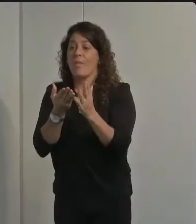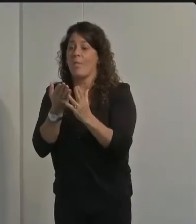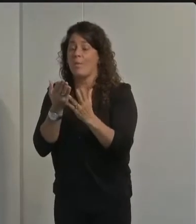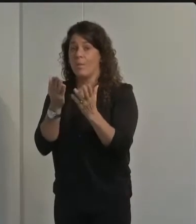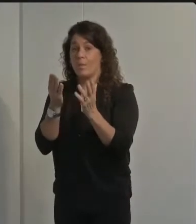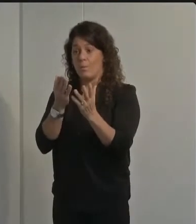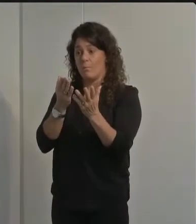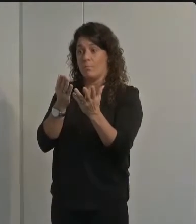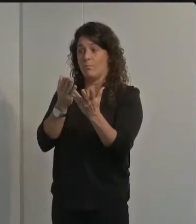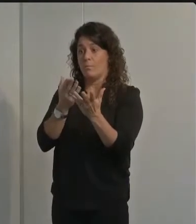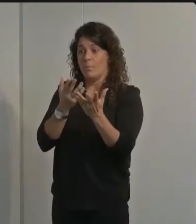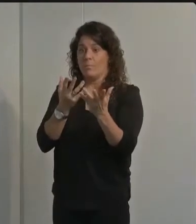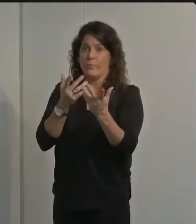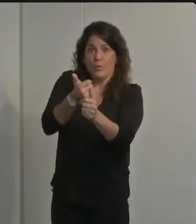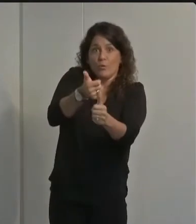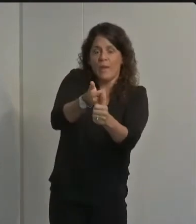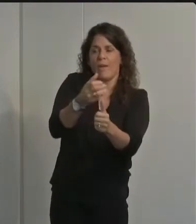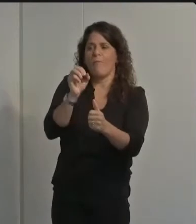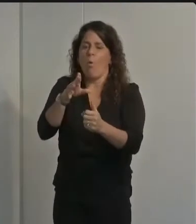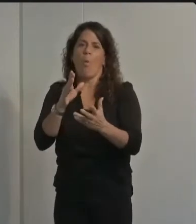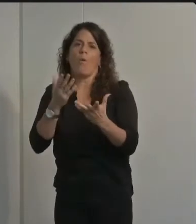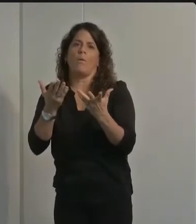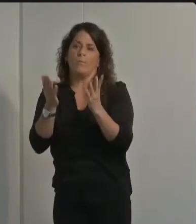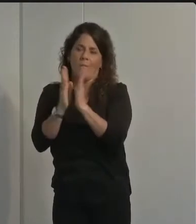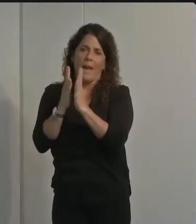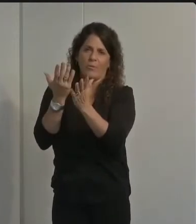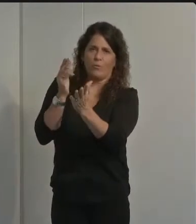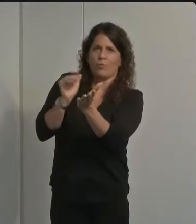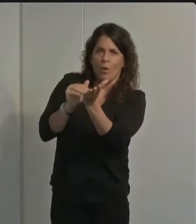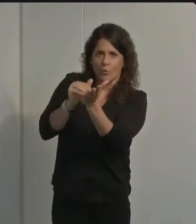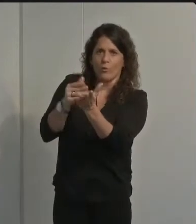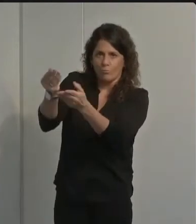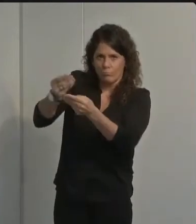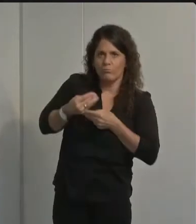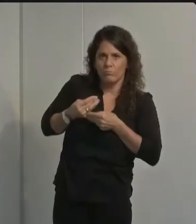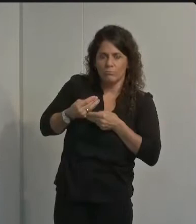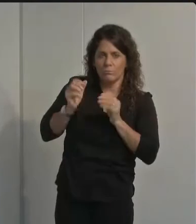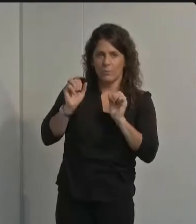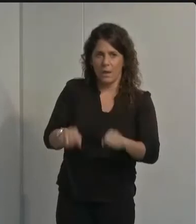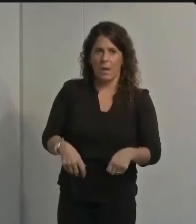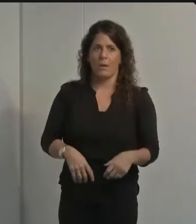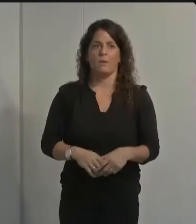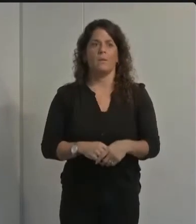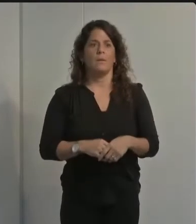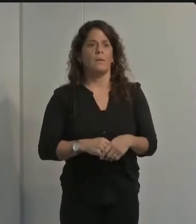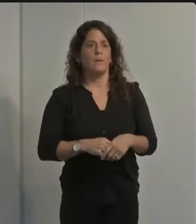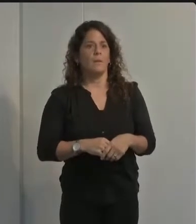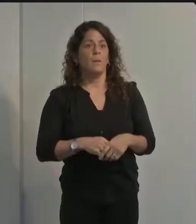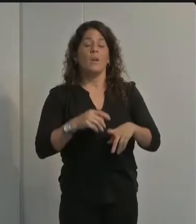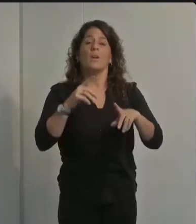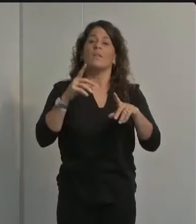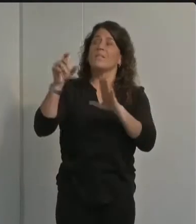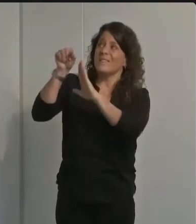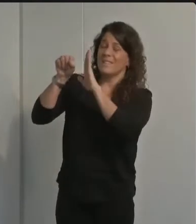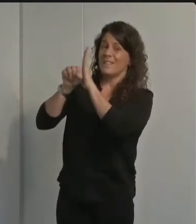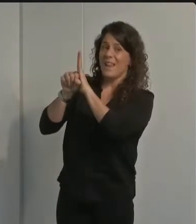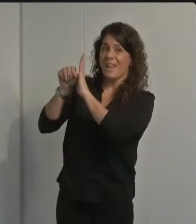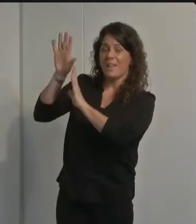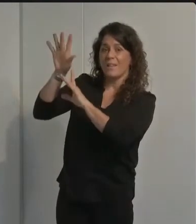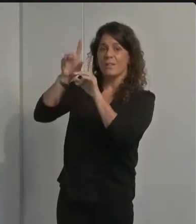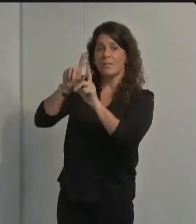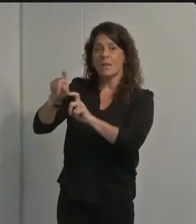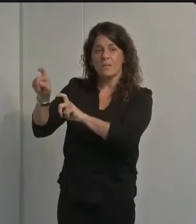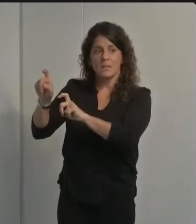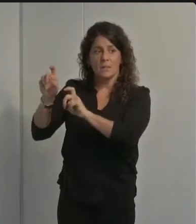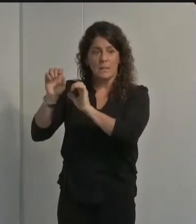and would you recommend those any more or less than you know a state-run test site that's just the nasal swab